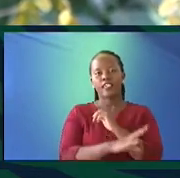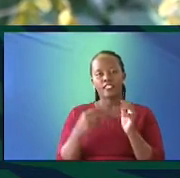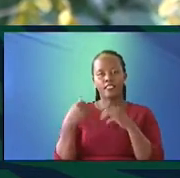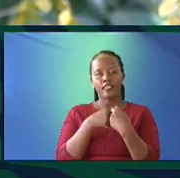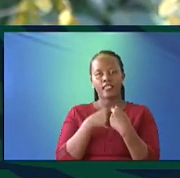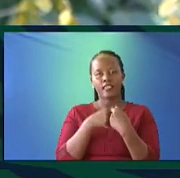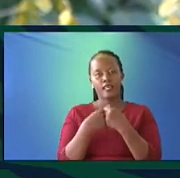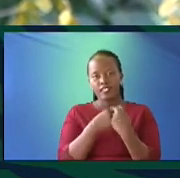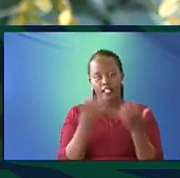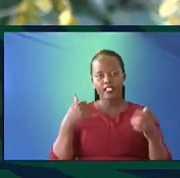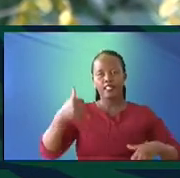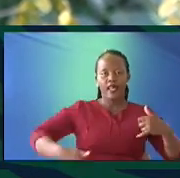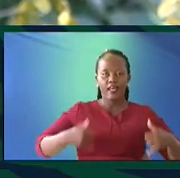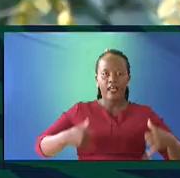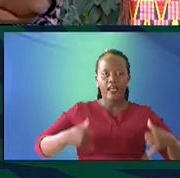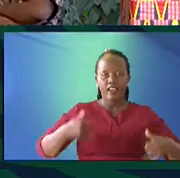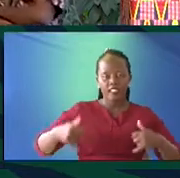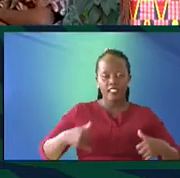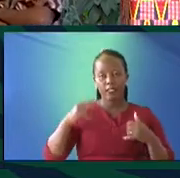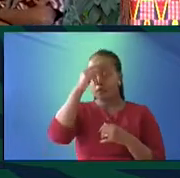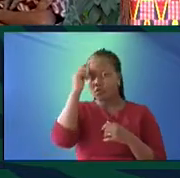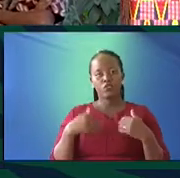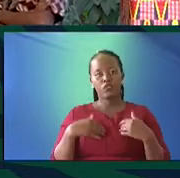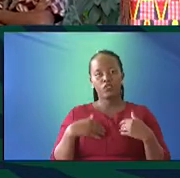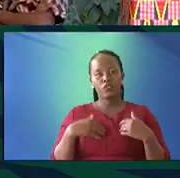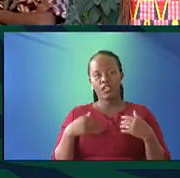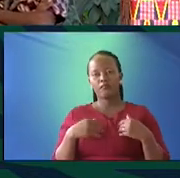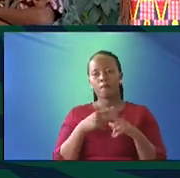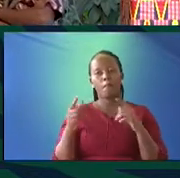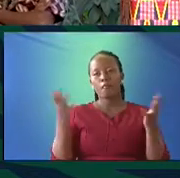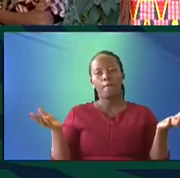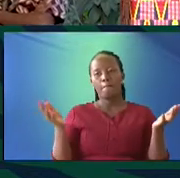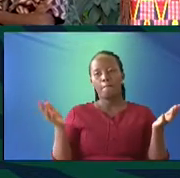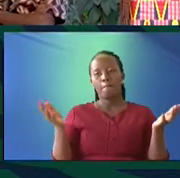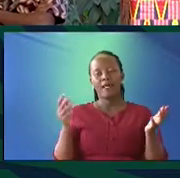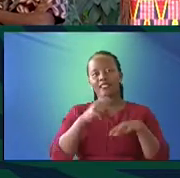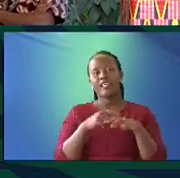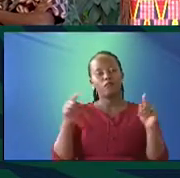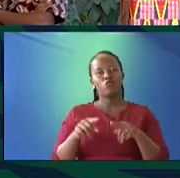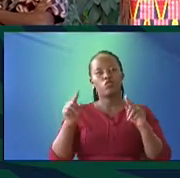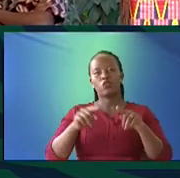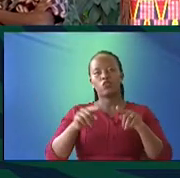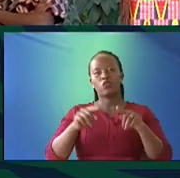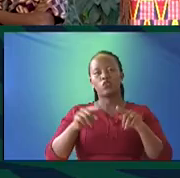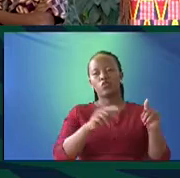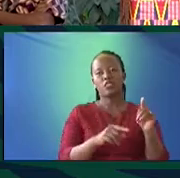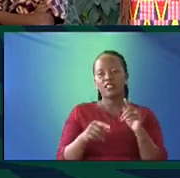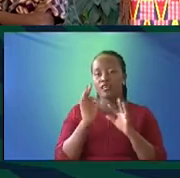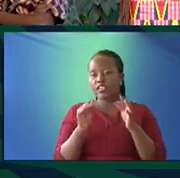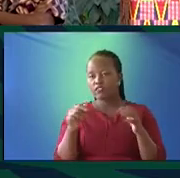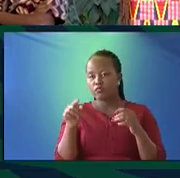the challenges, the excitement, because it is there, we could not have done all this, if there were no